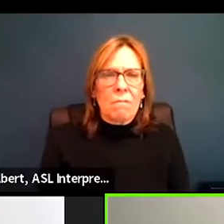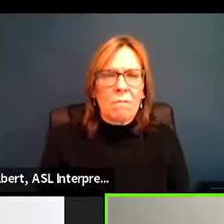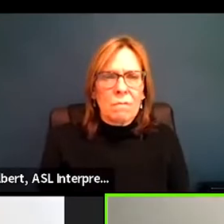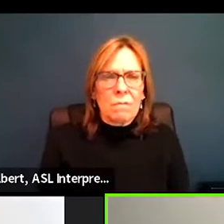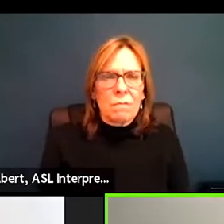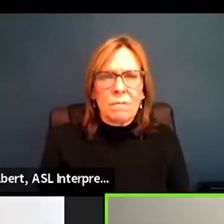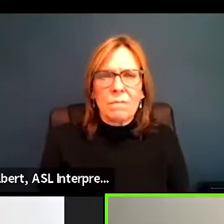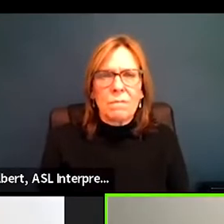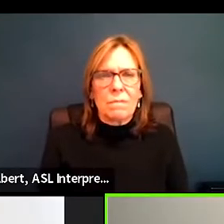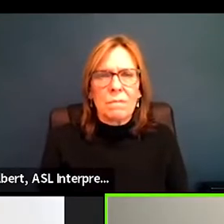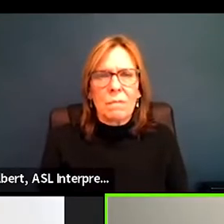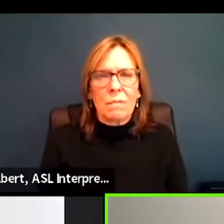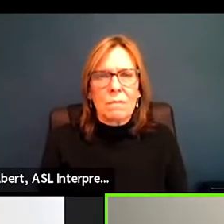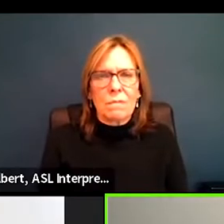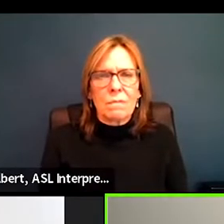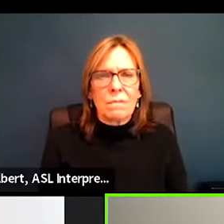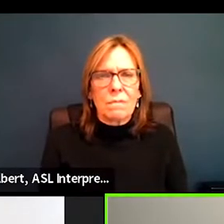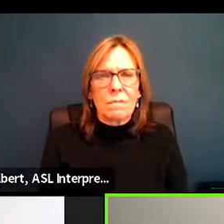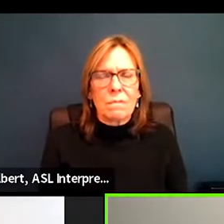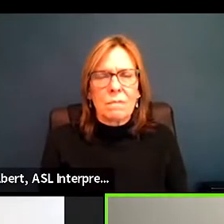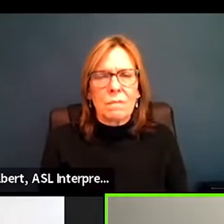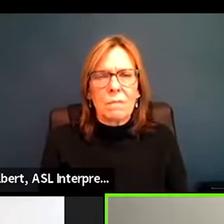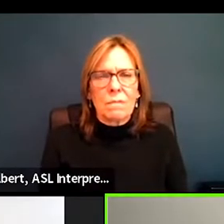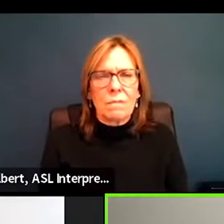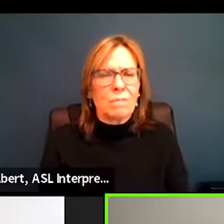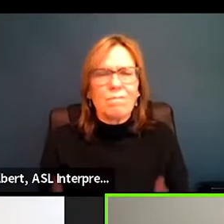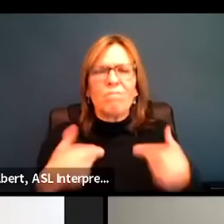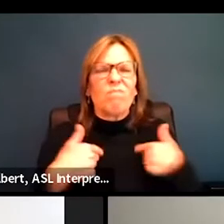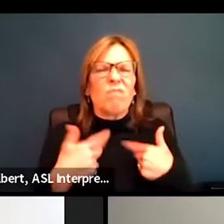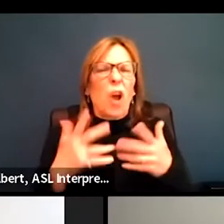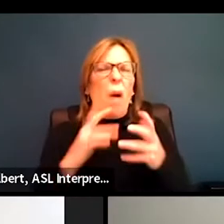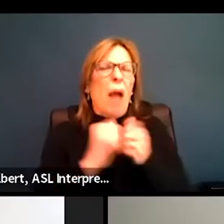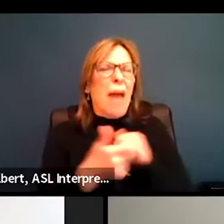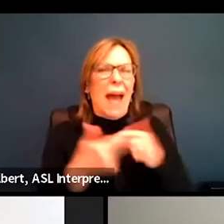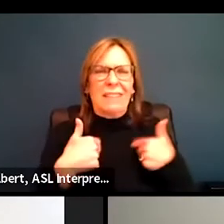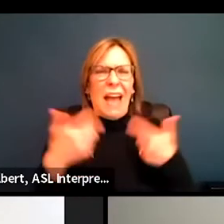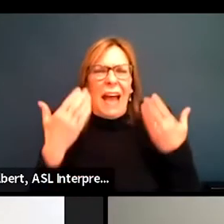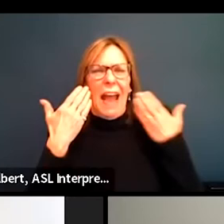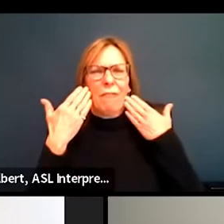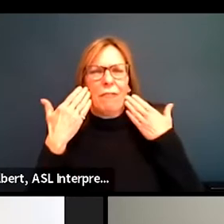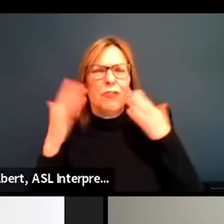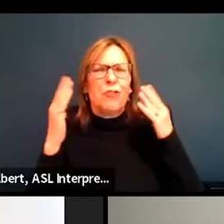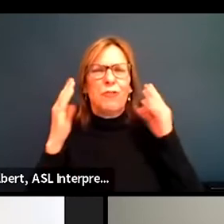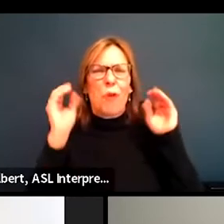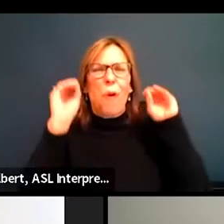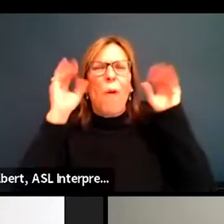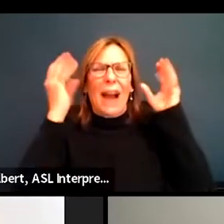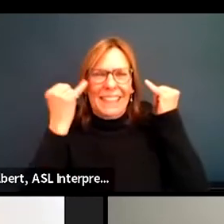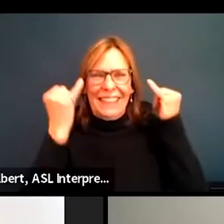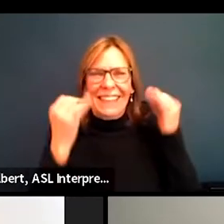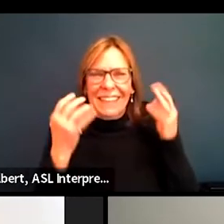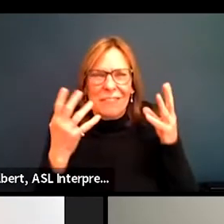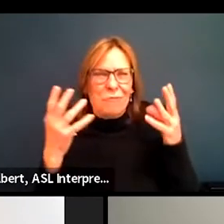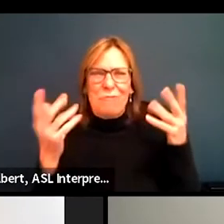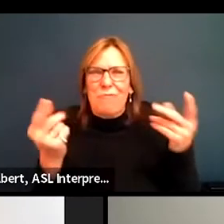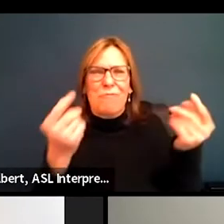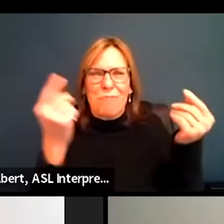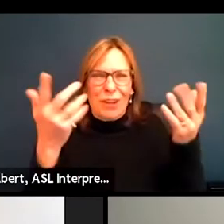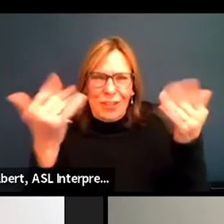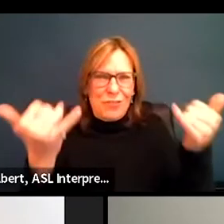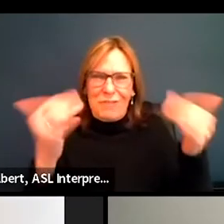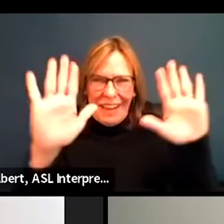late. I have no idea where you guys at, so I passed. Thank you. Oh, okay. Thanks. Um,